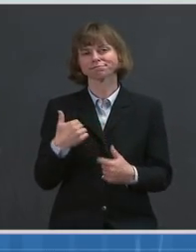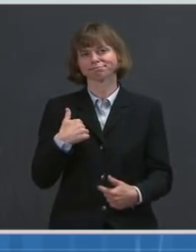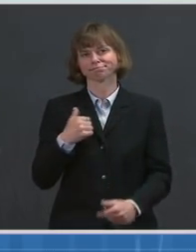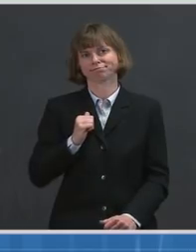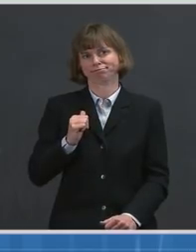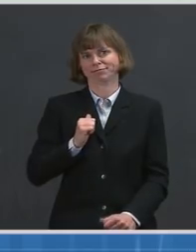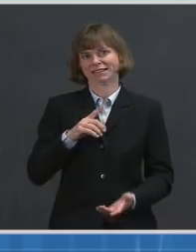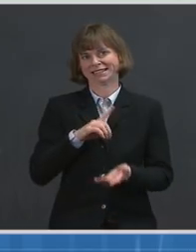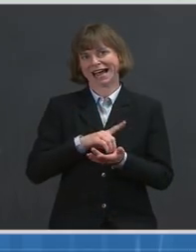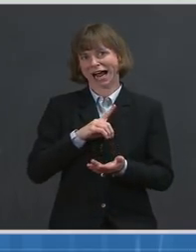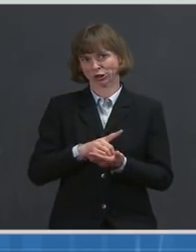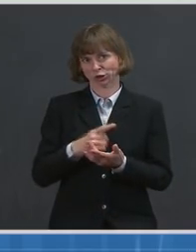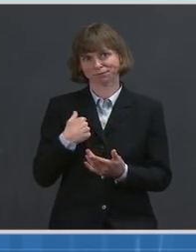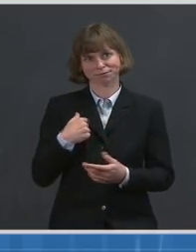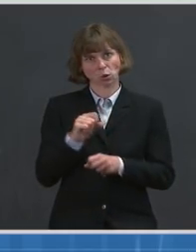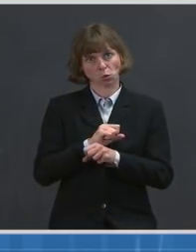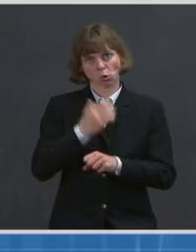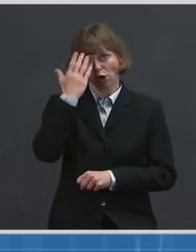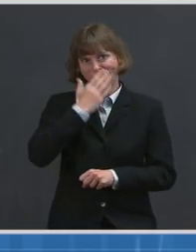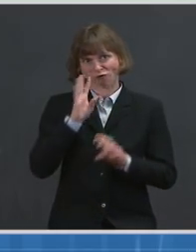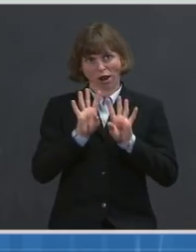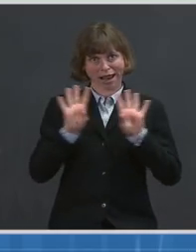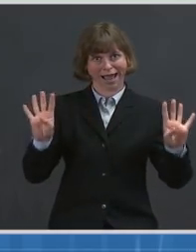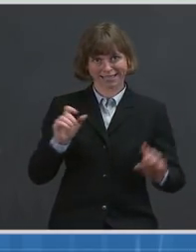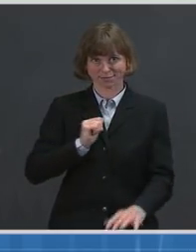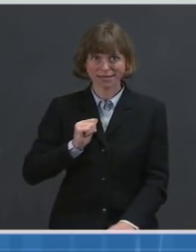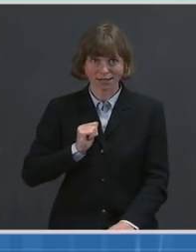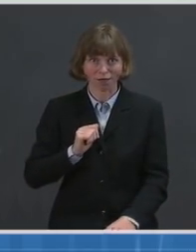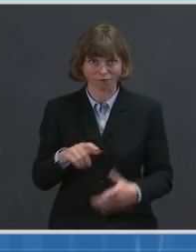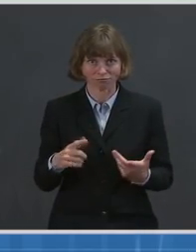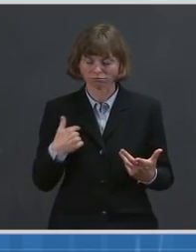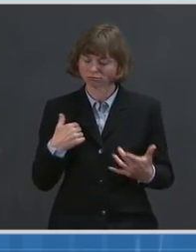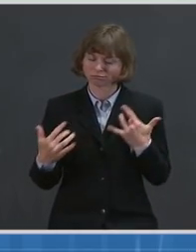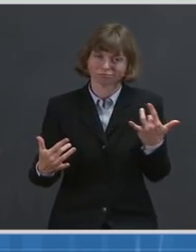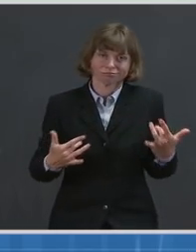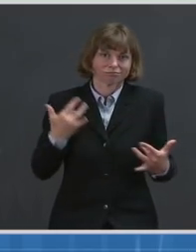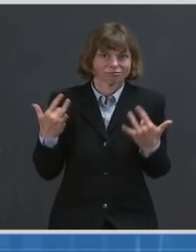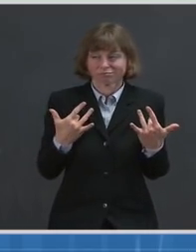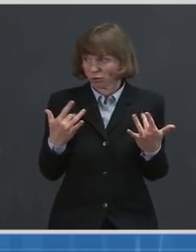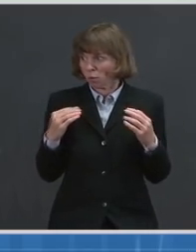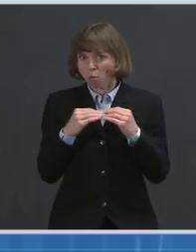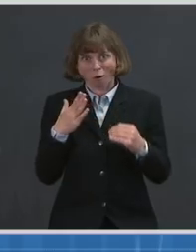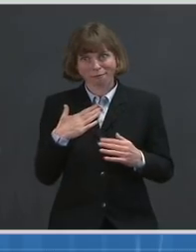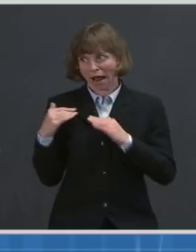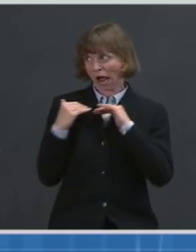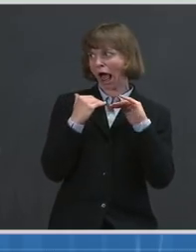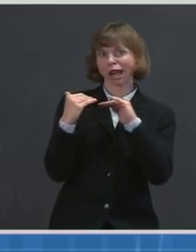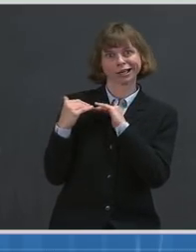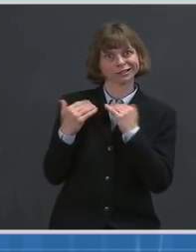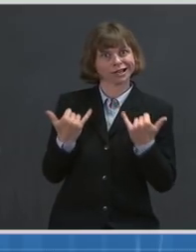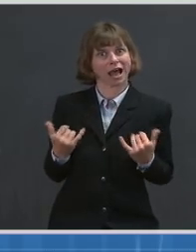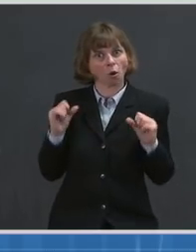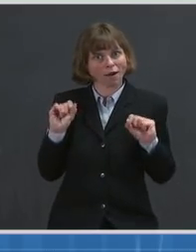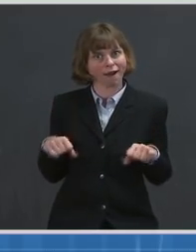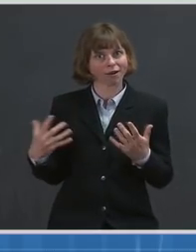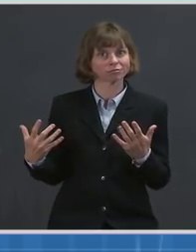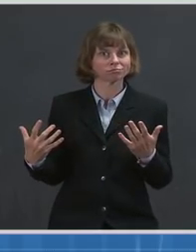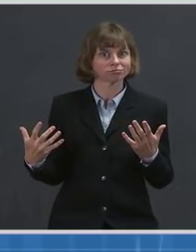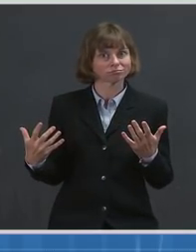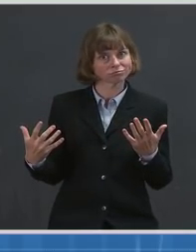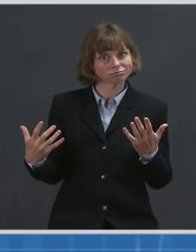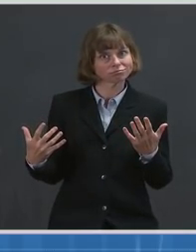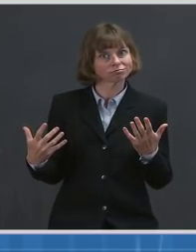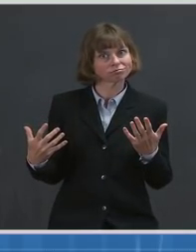as a frontline worker myself, I am very excited to see that more of my healthcare colleagues now have the chance to further expand their